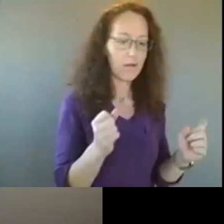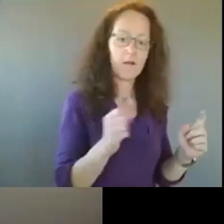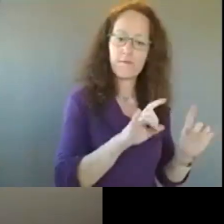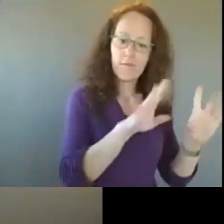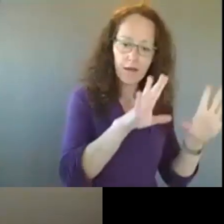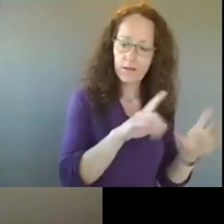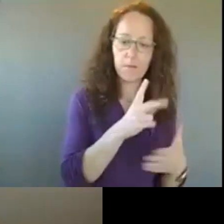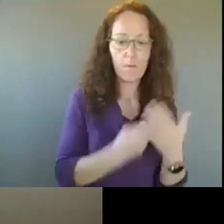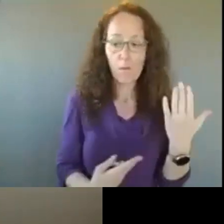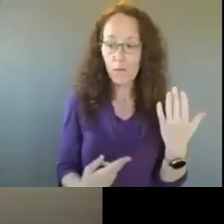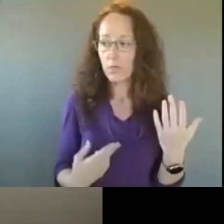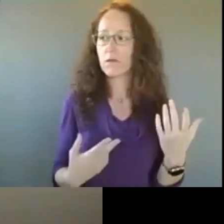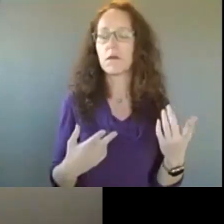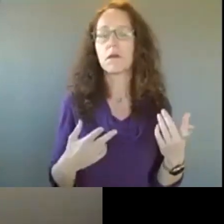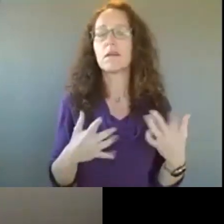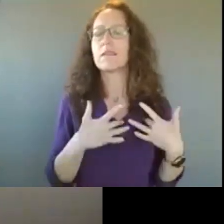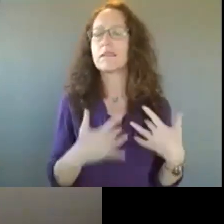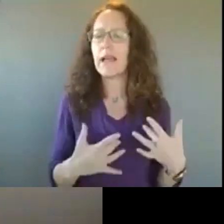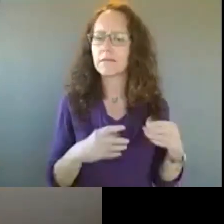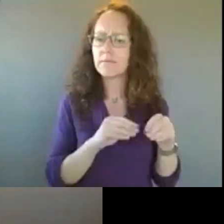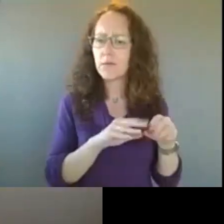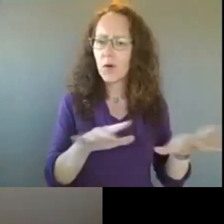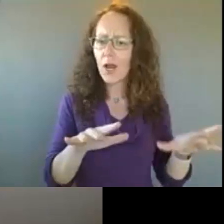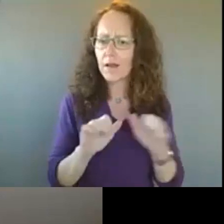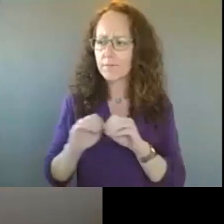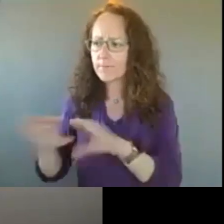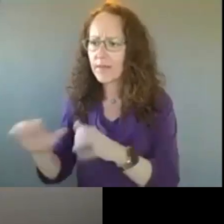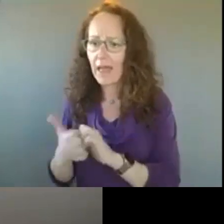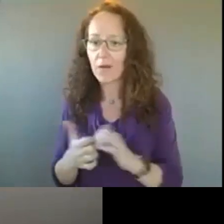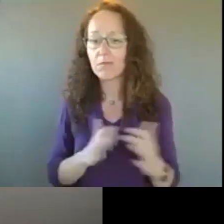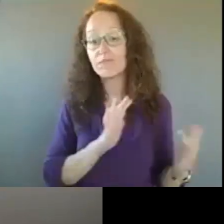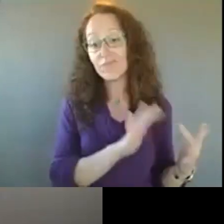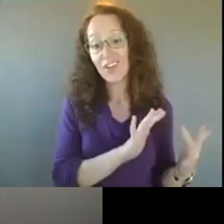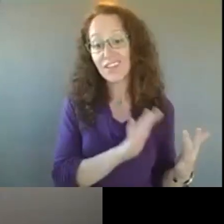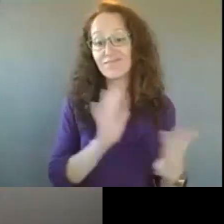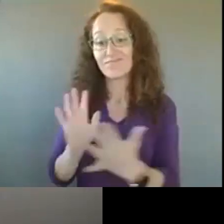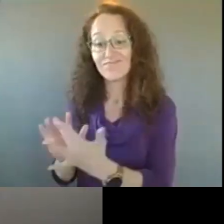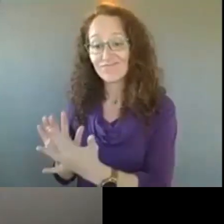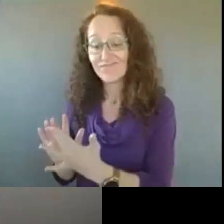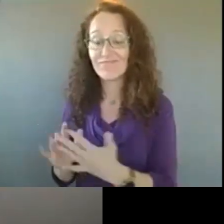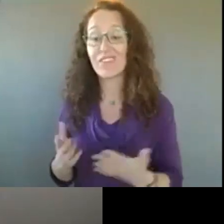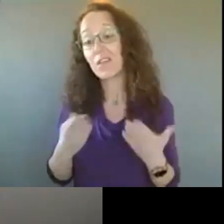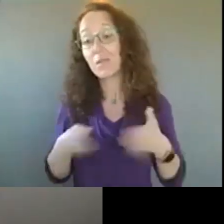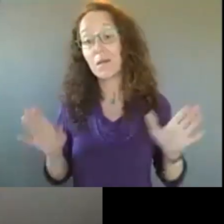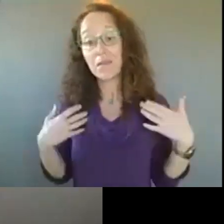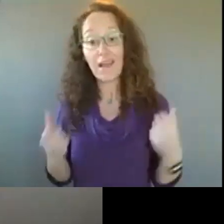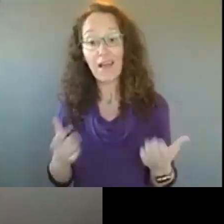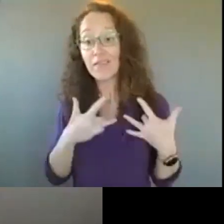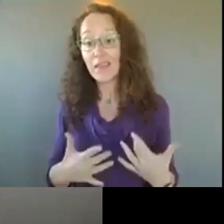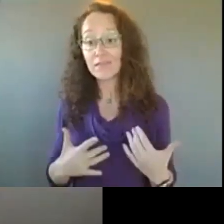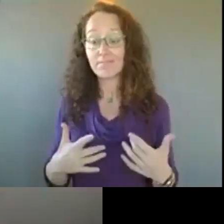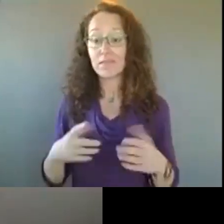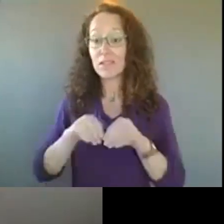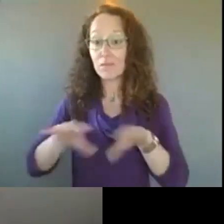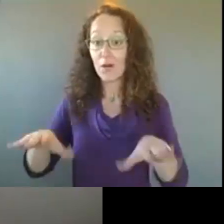by contact. And so we really focus in the public health sector on mitigating the spread by evaluating how